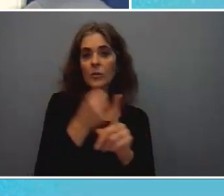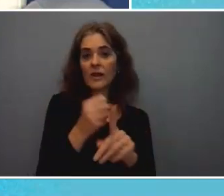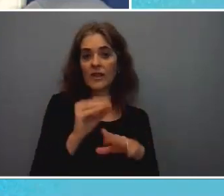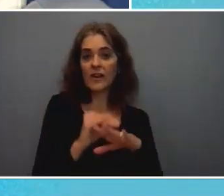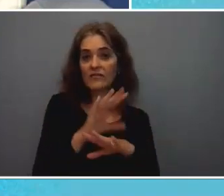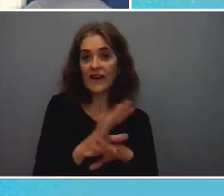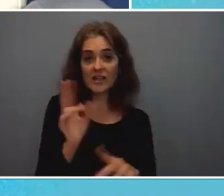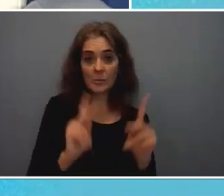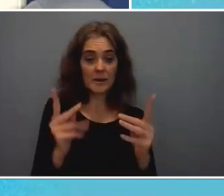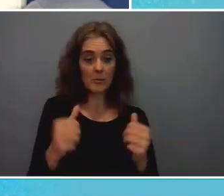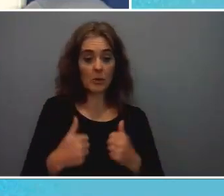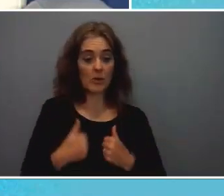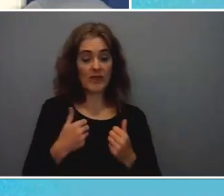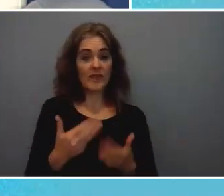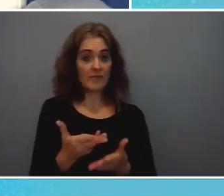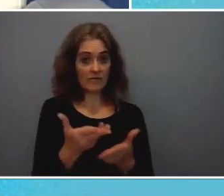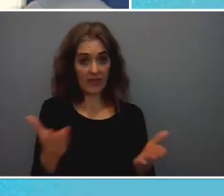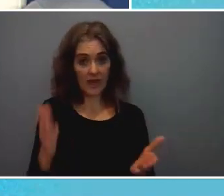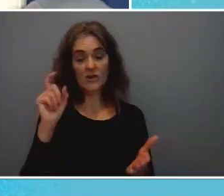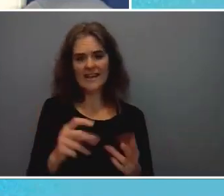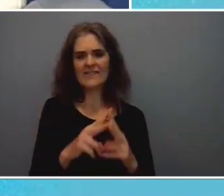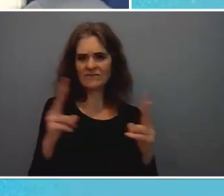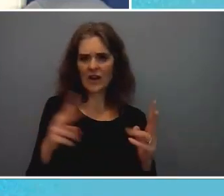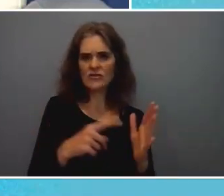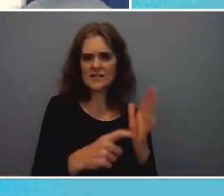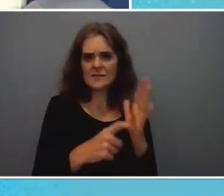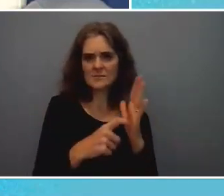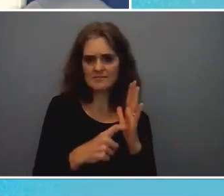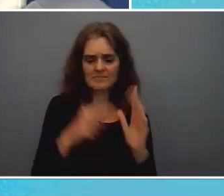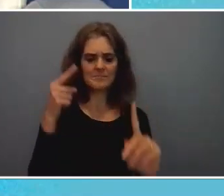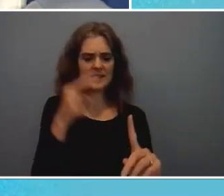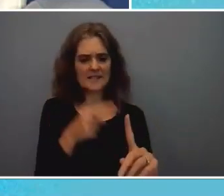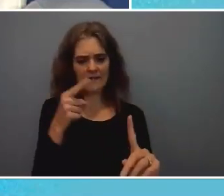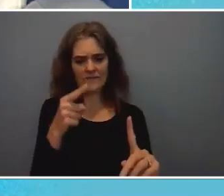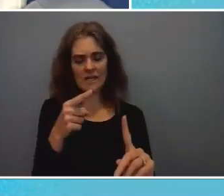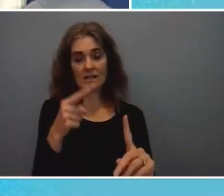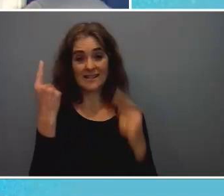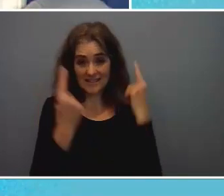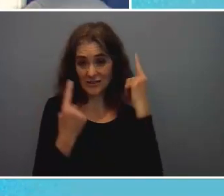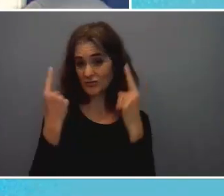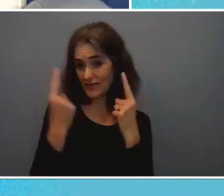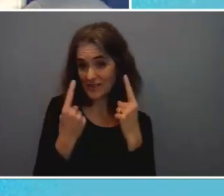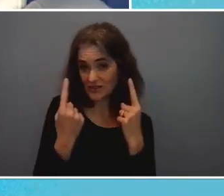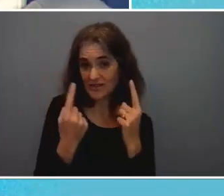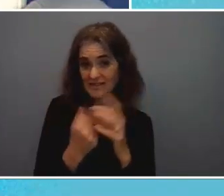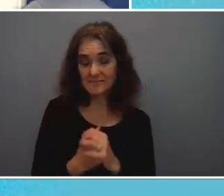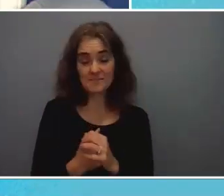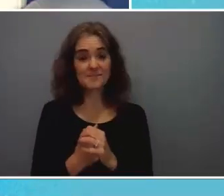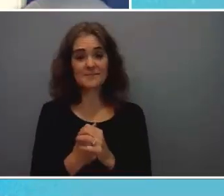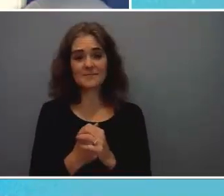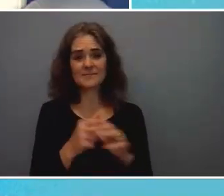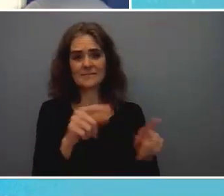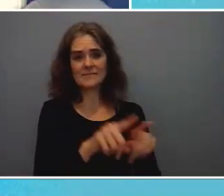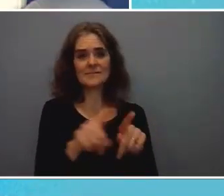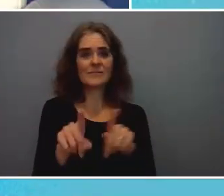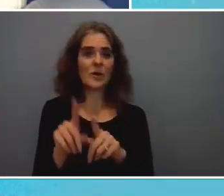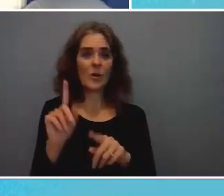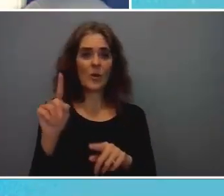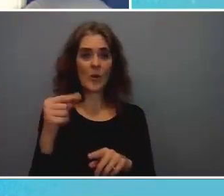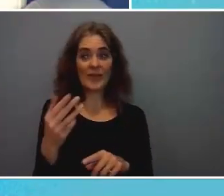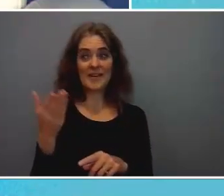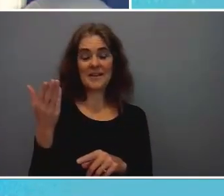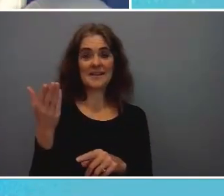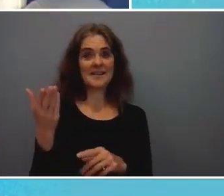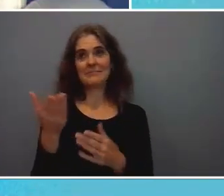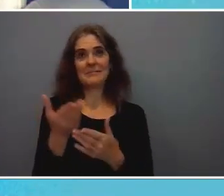all need very specific considerations and really um only only you can do it right only